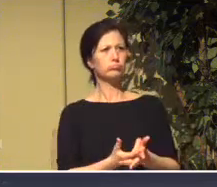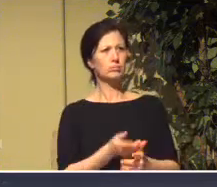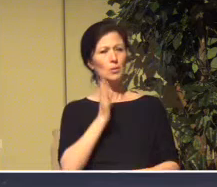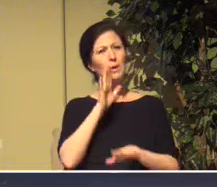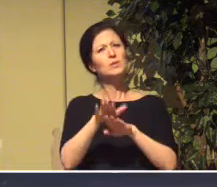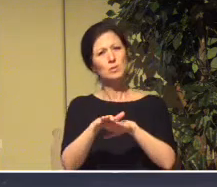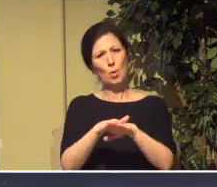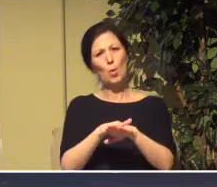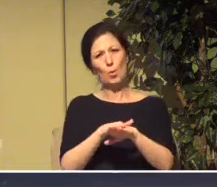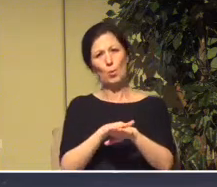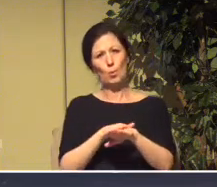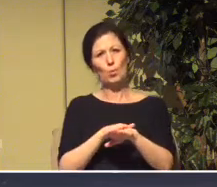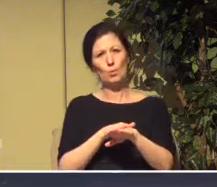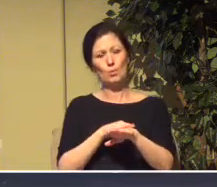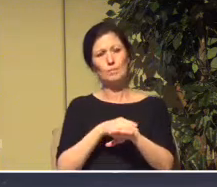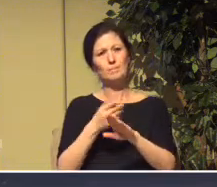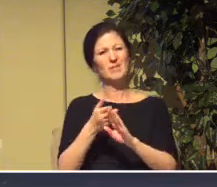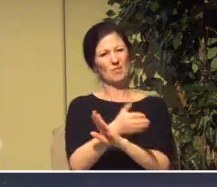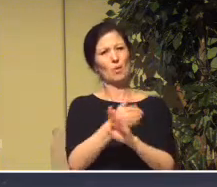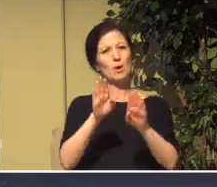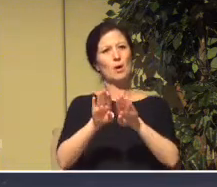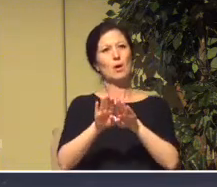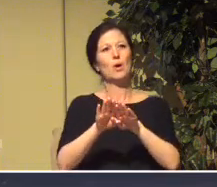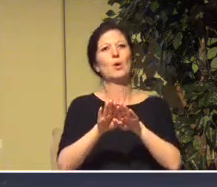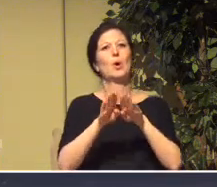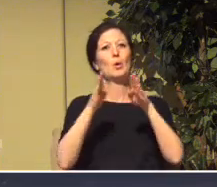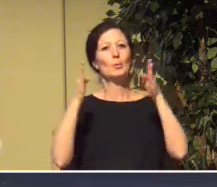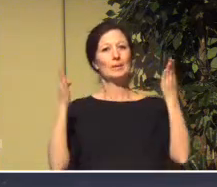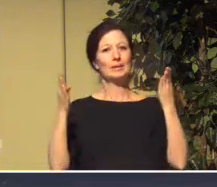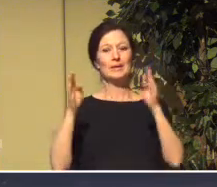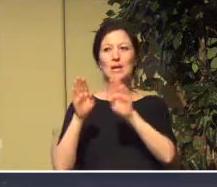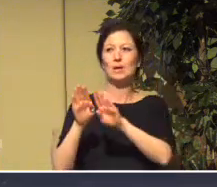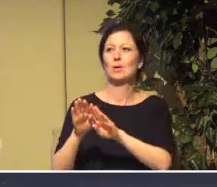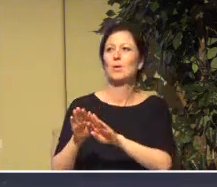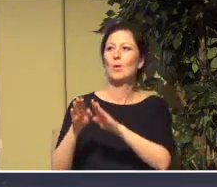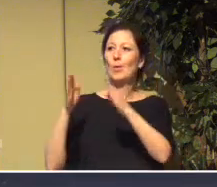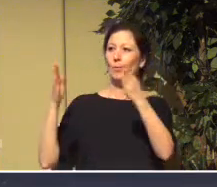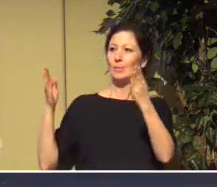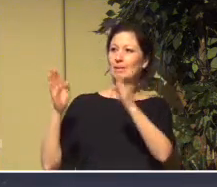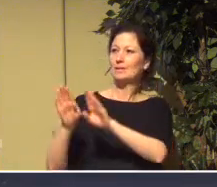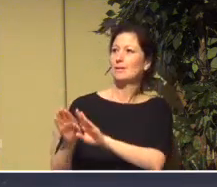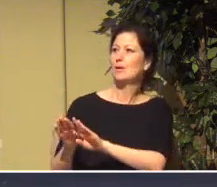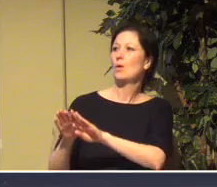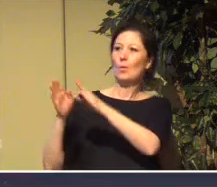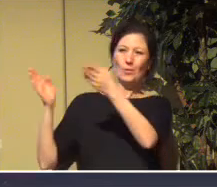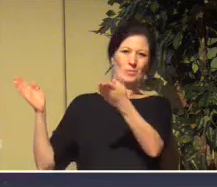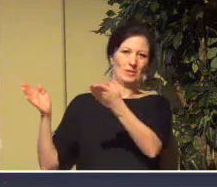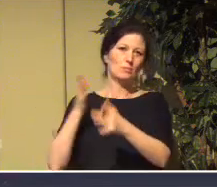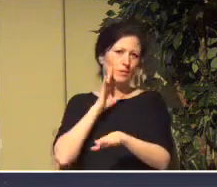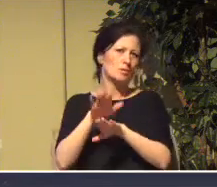be slow to reopen and slowly to bring life back again.